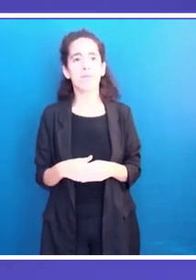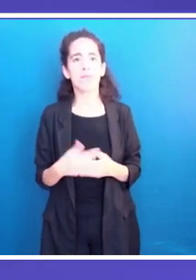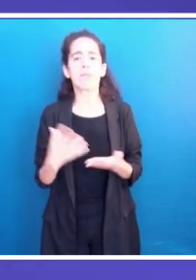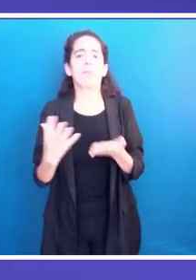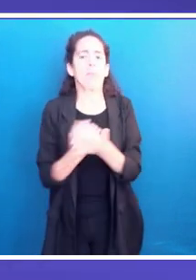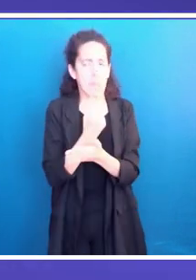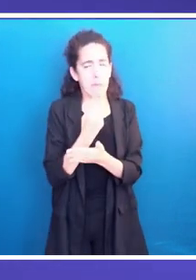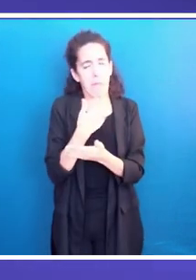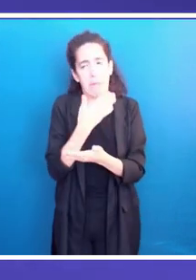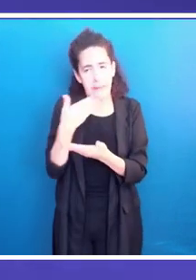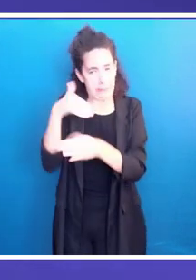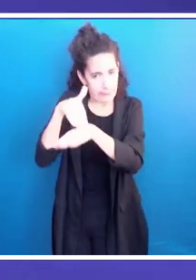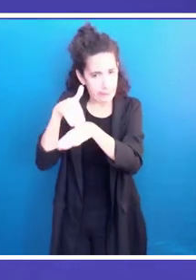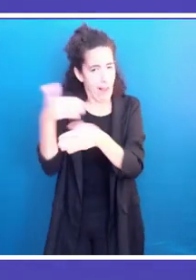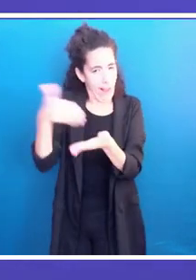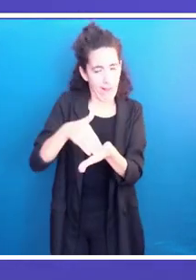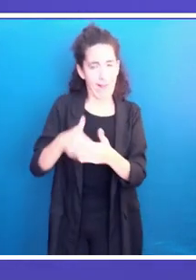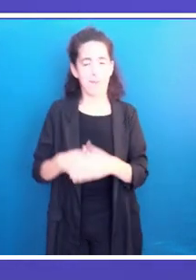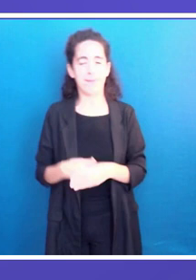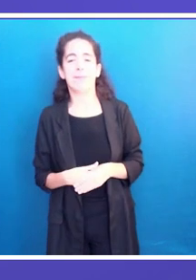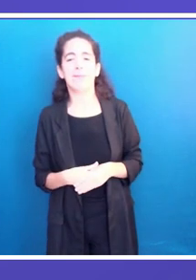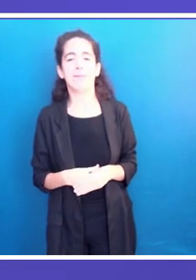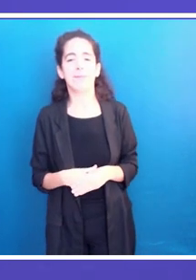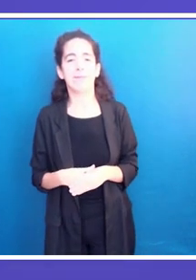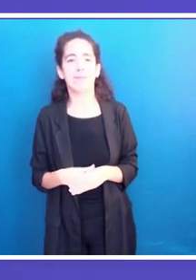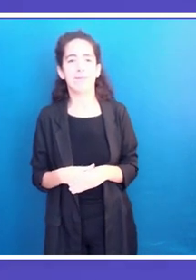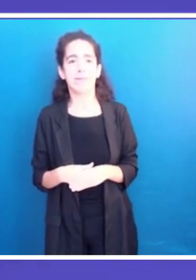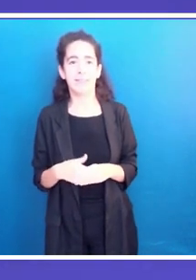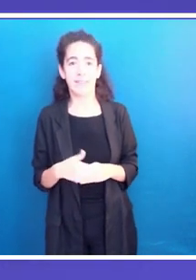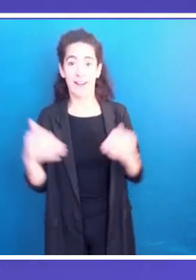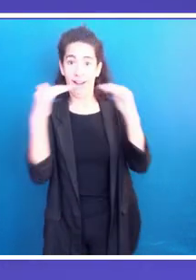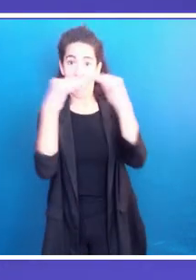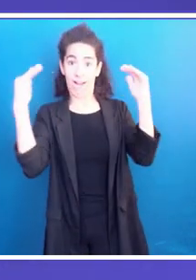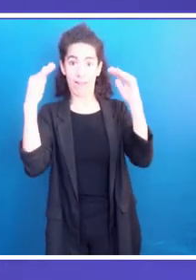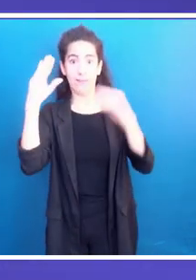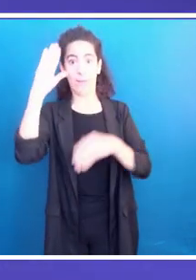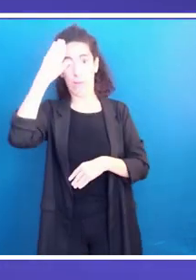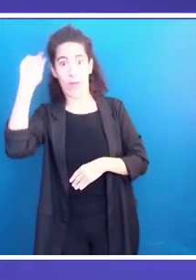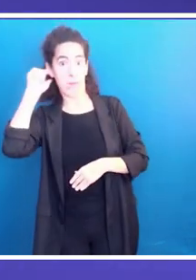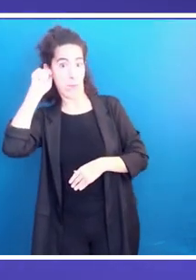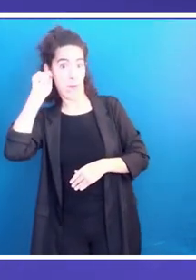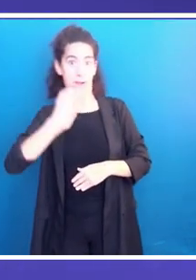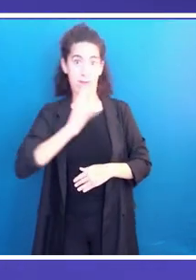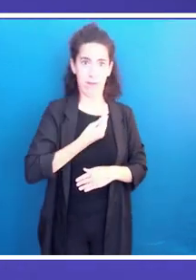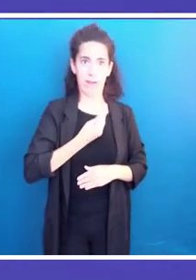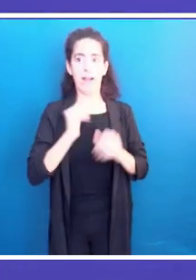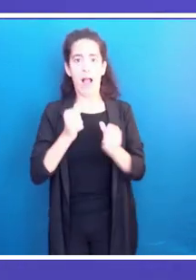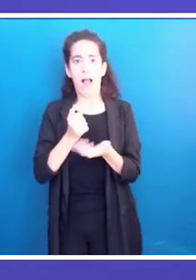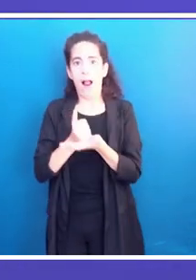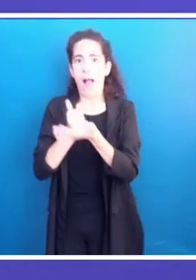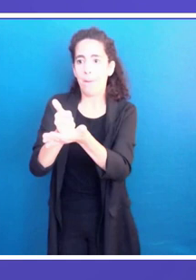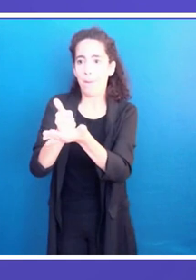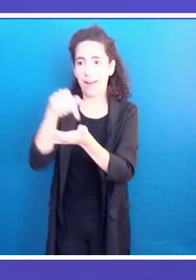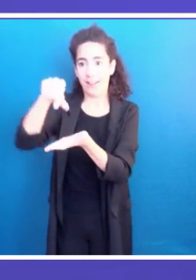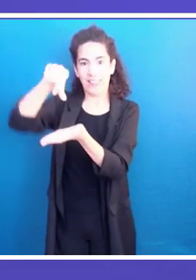sustainable development in cities and regions? And my second question is the following. To what extent can the